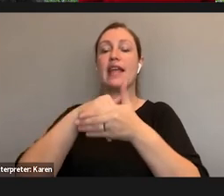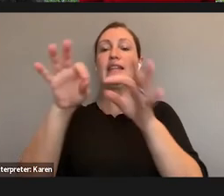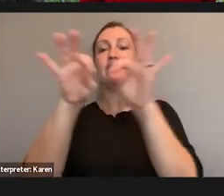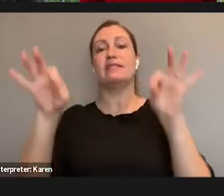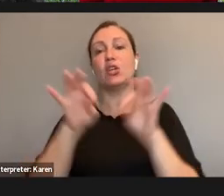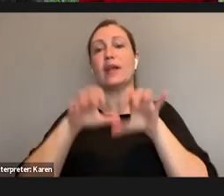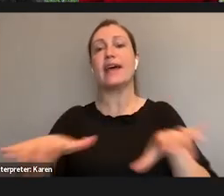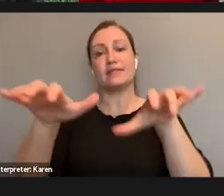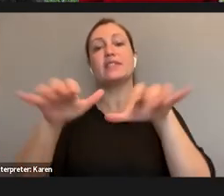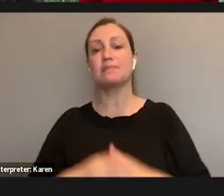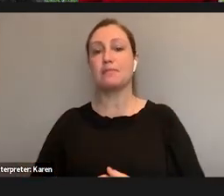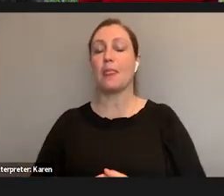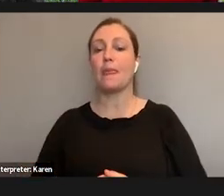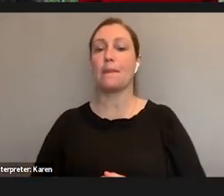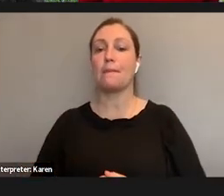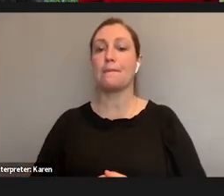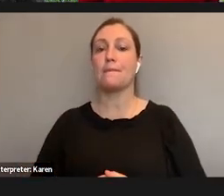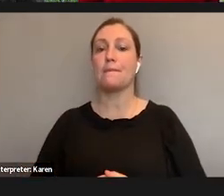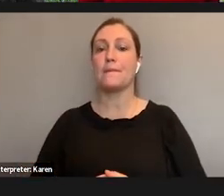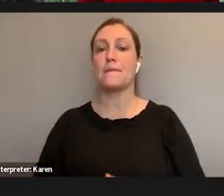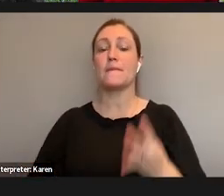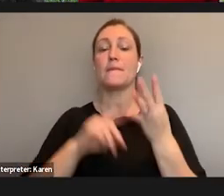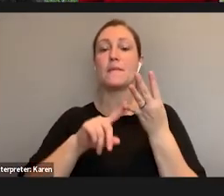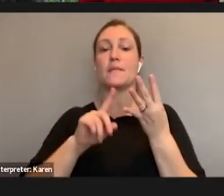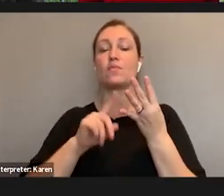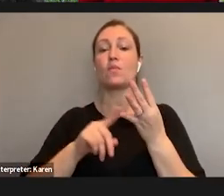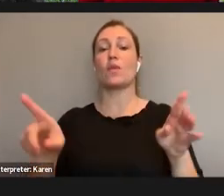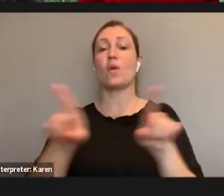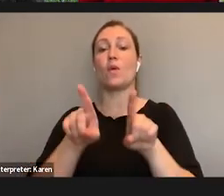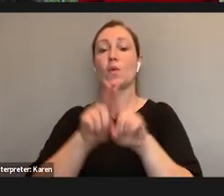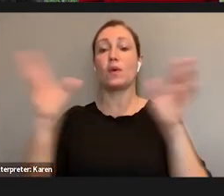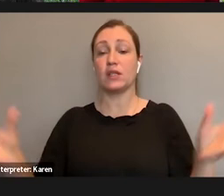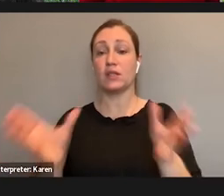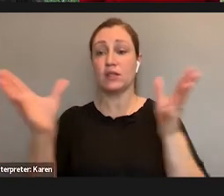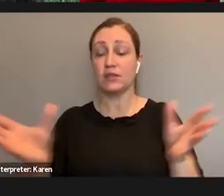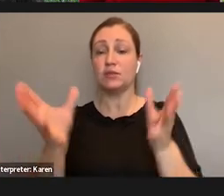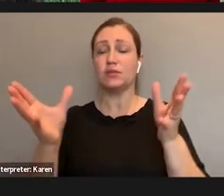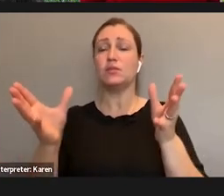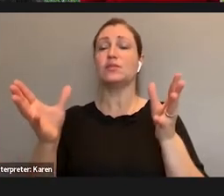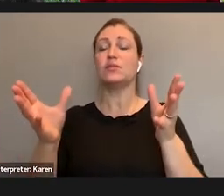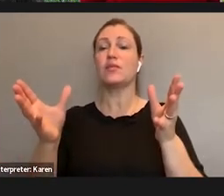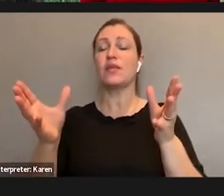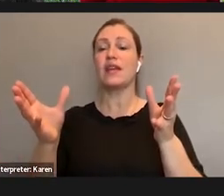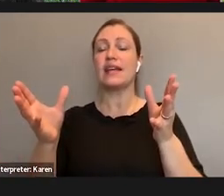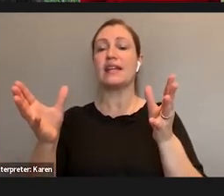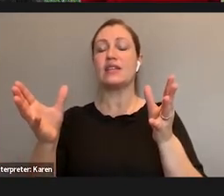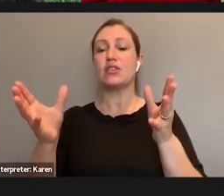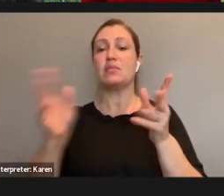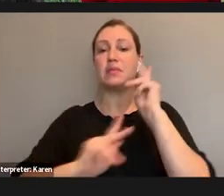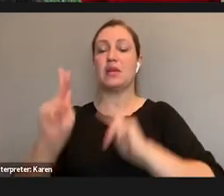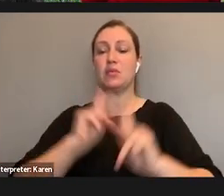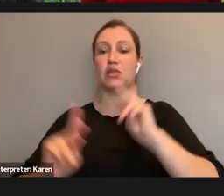I also strongly encourage people to move from an individual